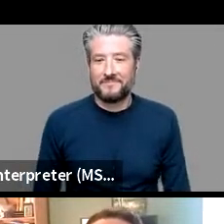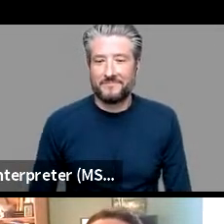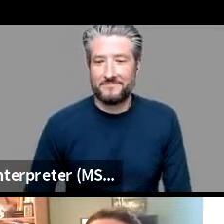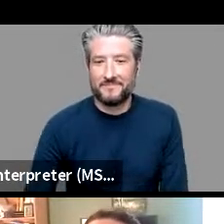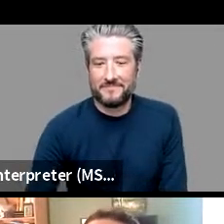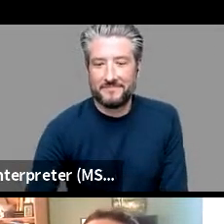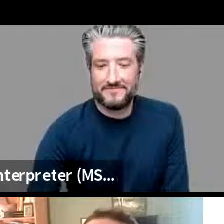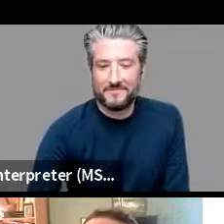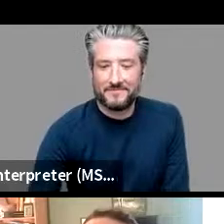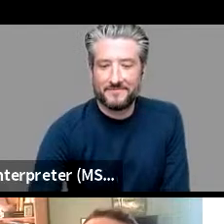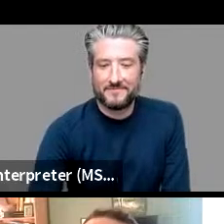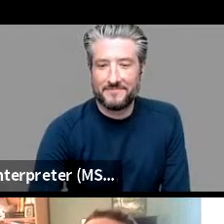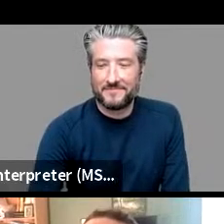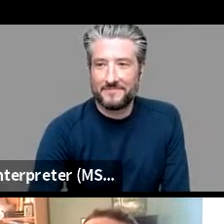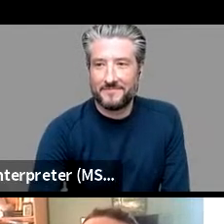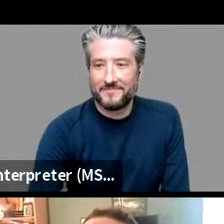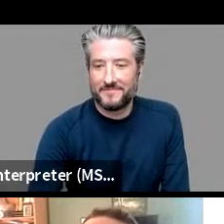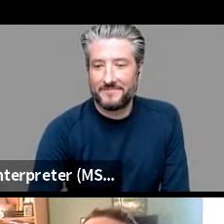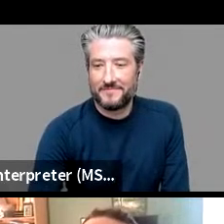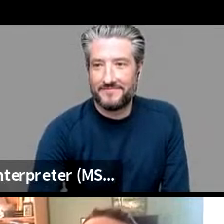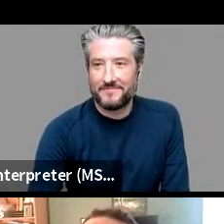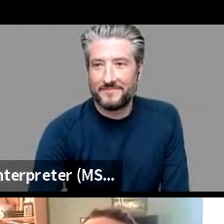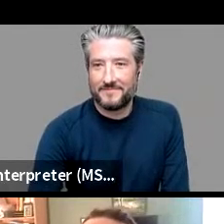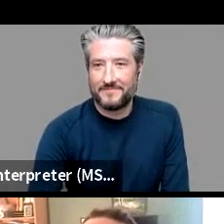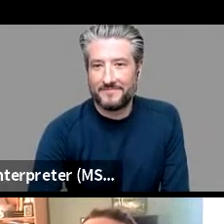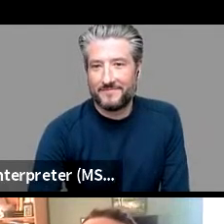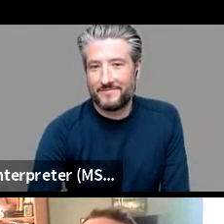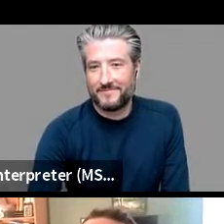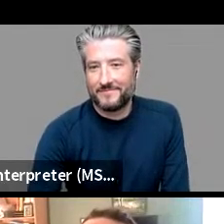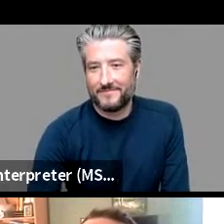he was just jumping in her car and driving around i